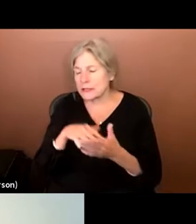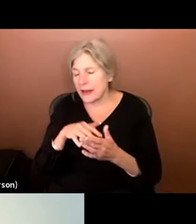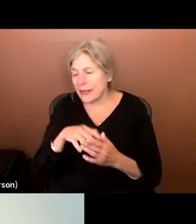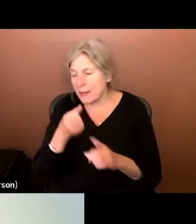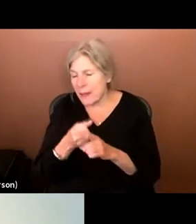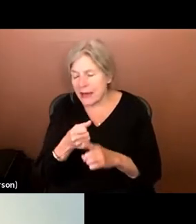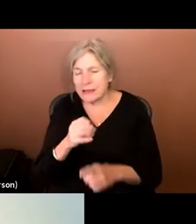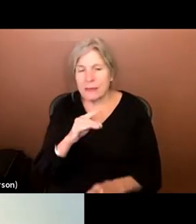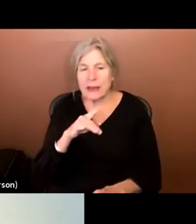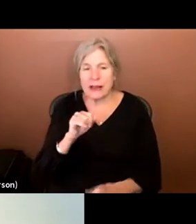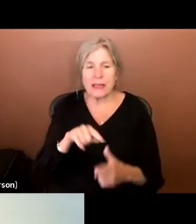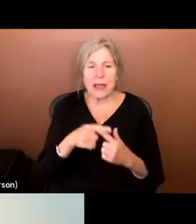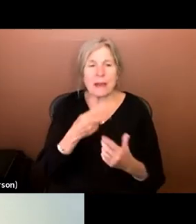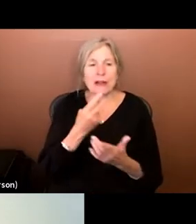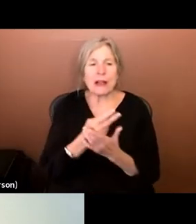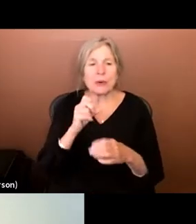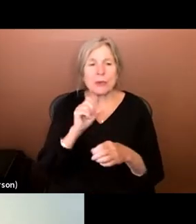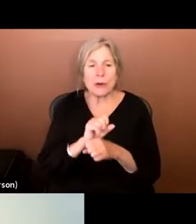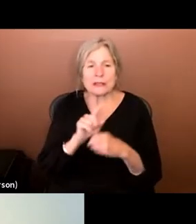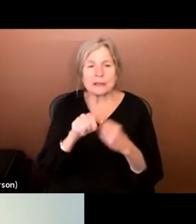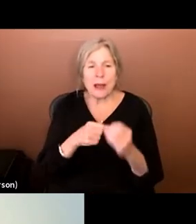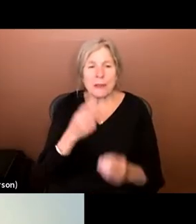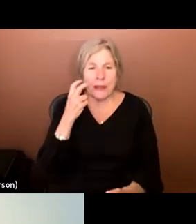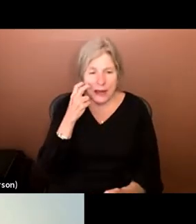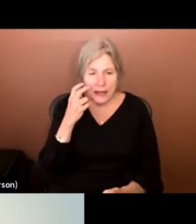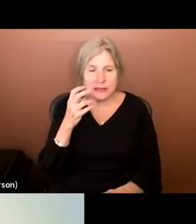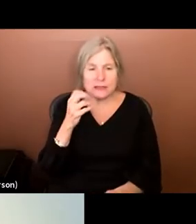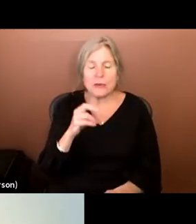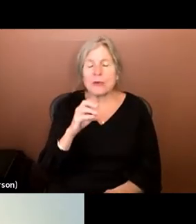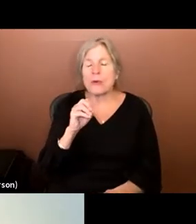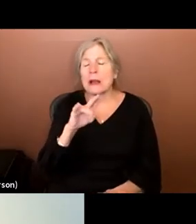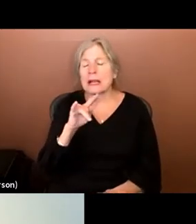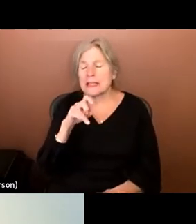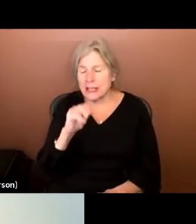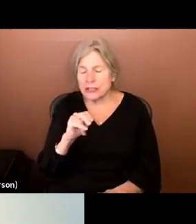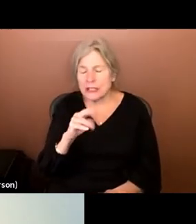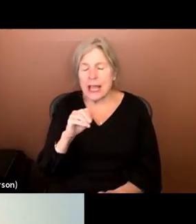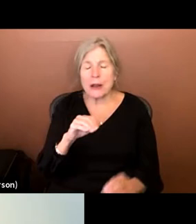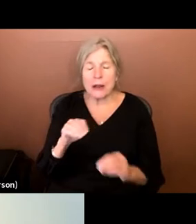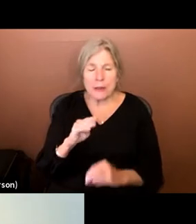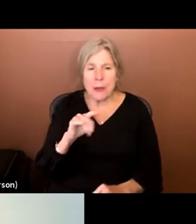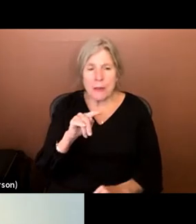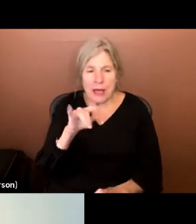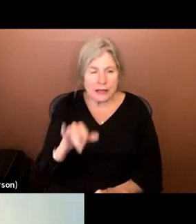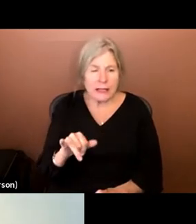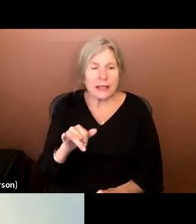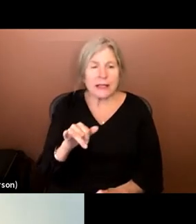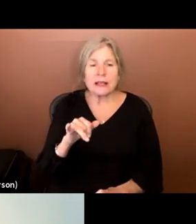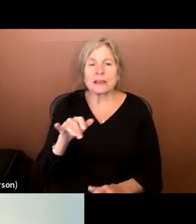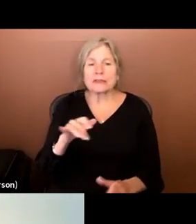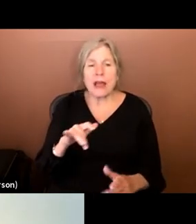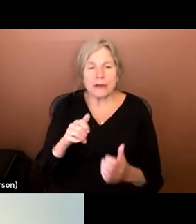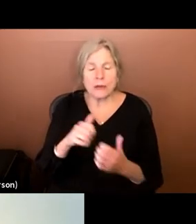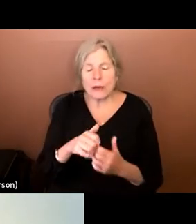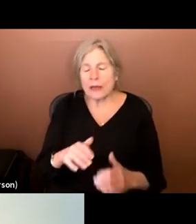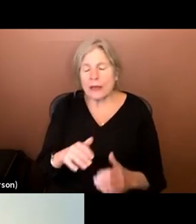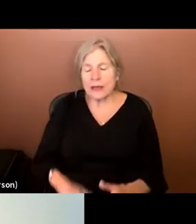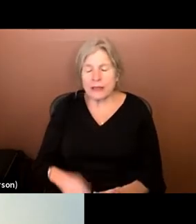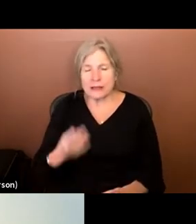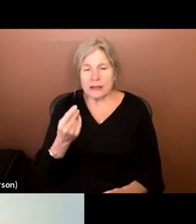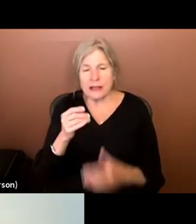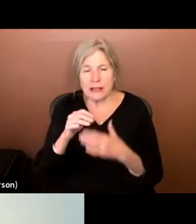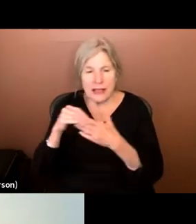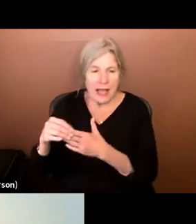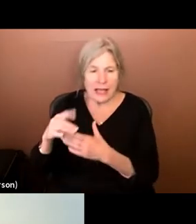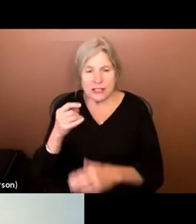And then my graduate work is around blindness, around orientation and mobility, so how to travel with White Cane and the guide dog, but